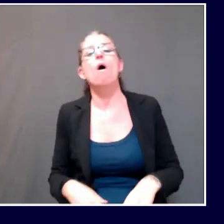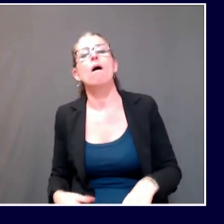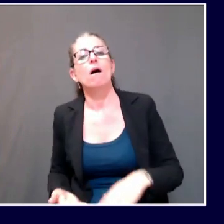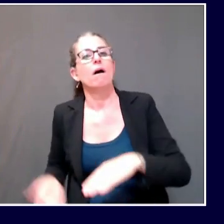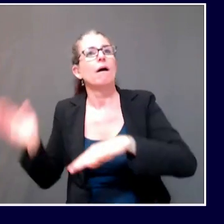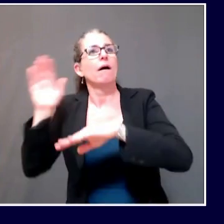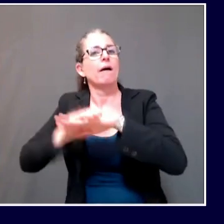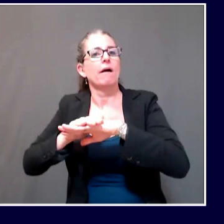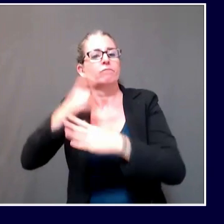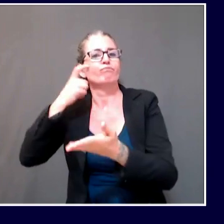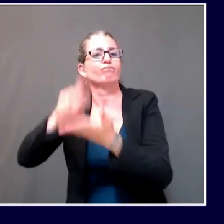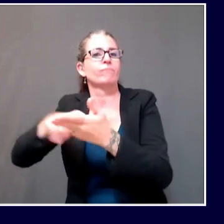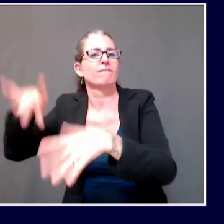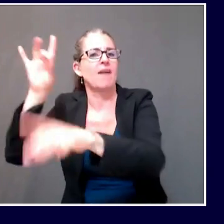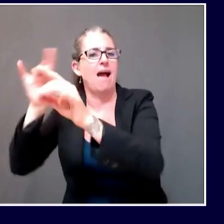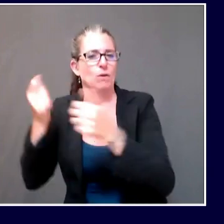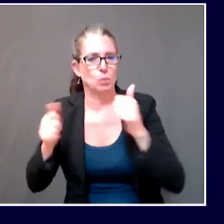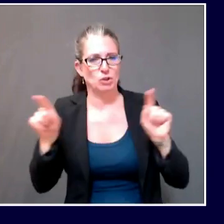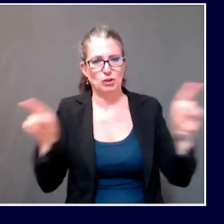there's also better detection of it.